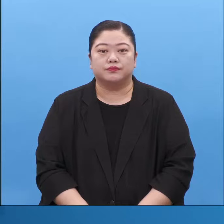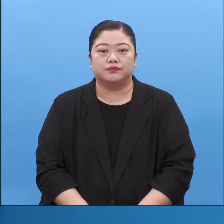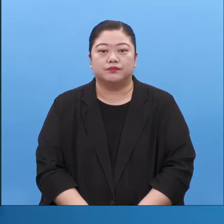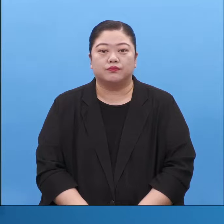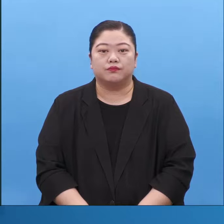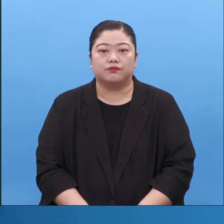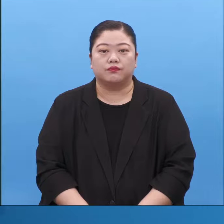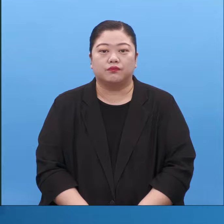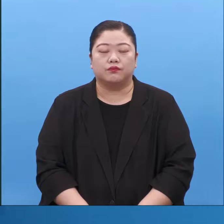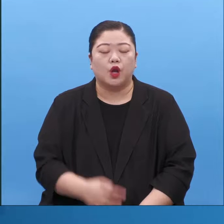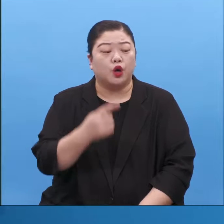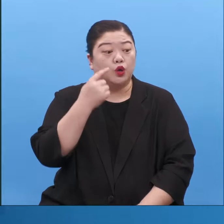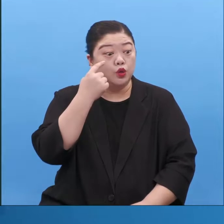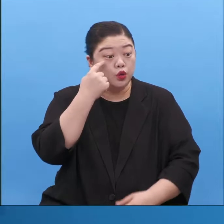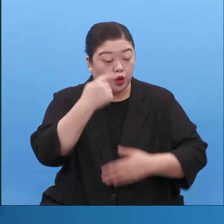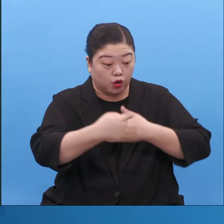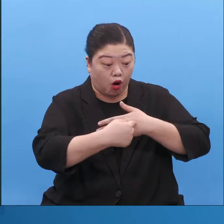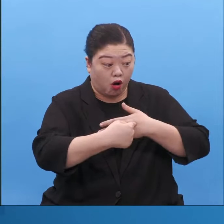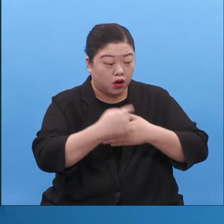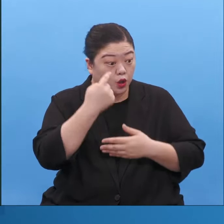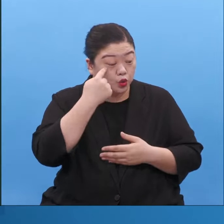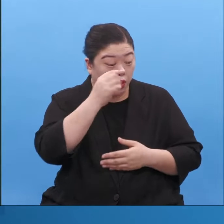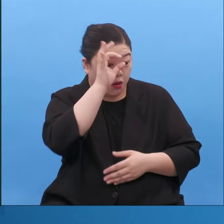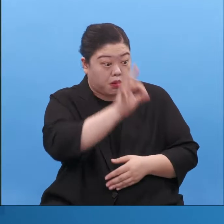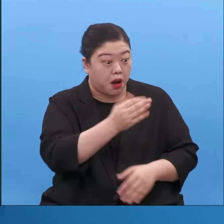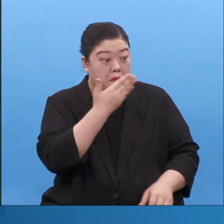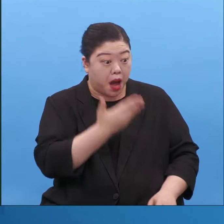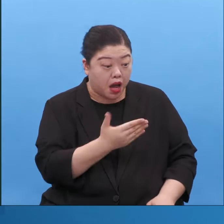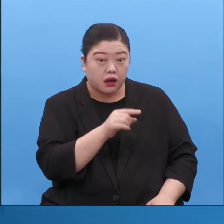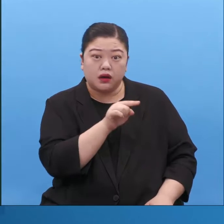because what's invisible to our eyes is more important